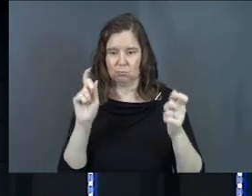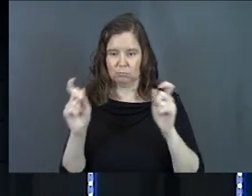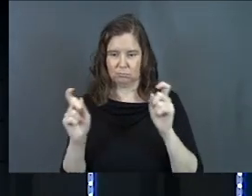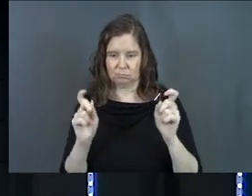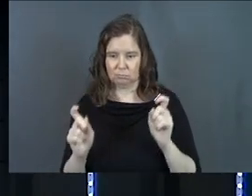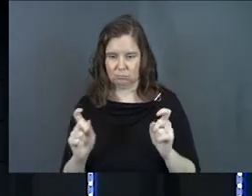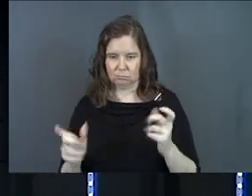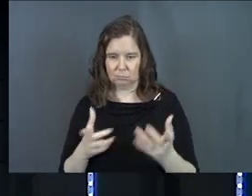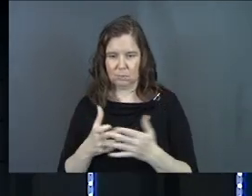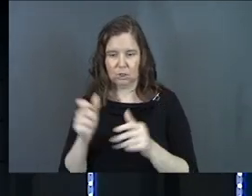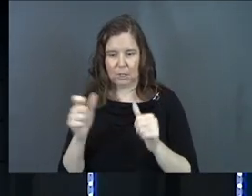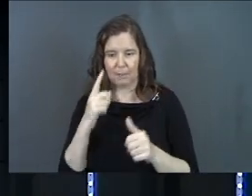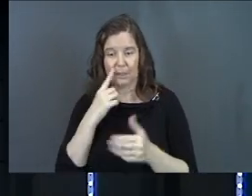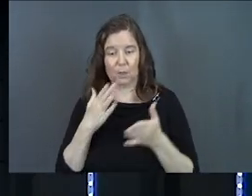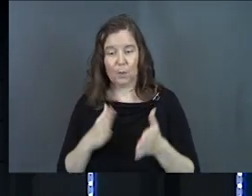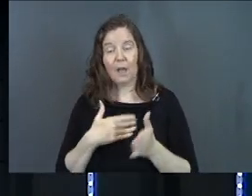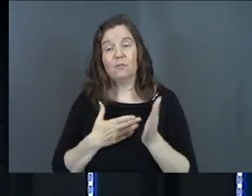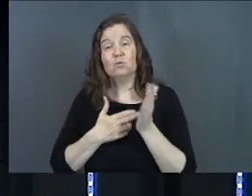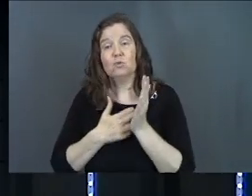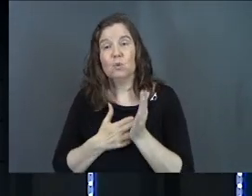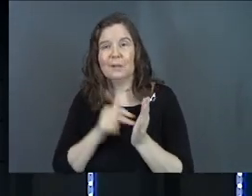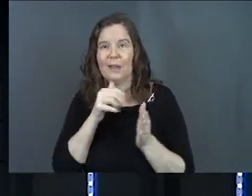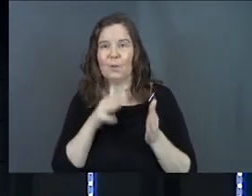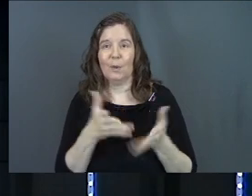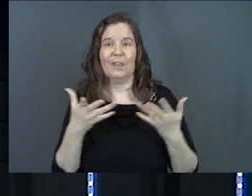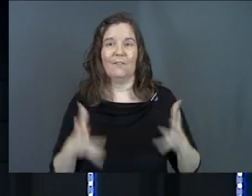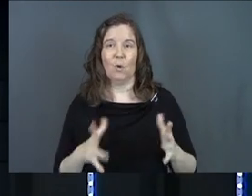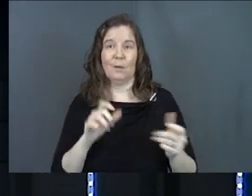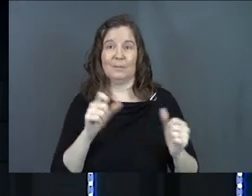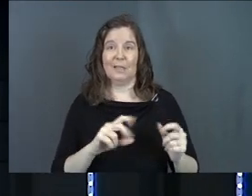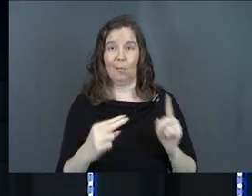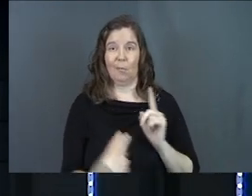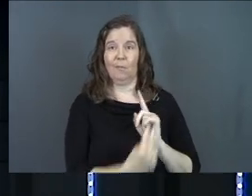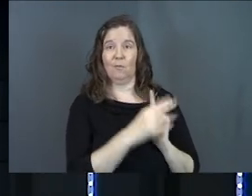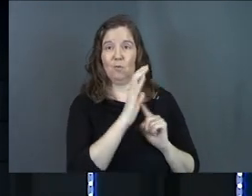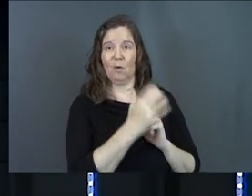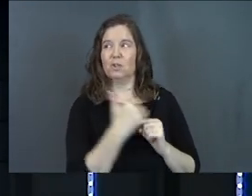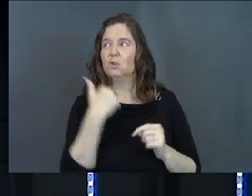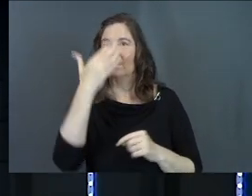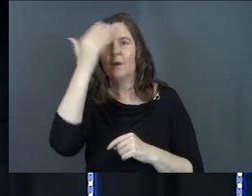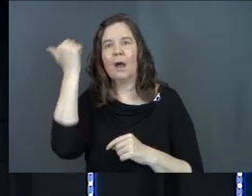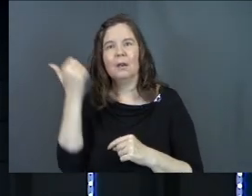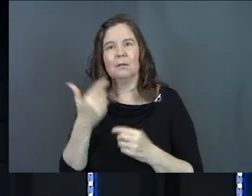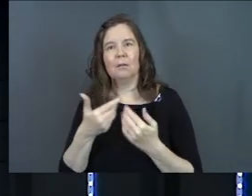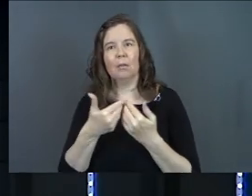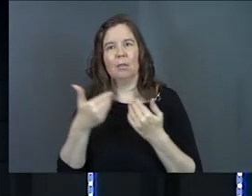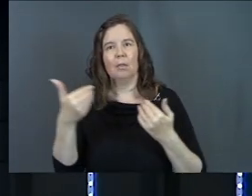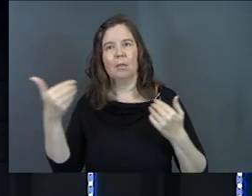things for you. And he starts to shape things in the way of truth, not the way they've already been shaped for you. Because you've forgotten.